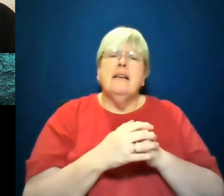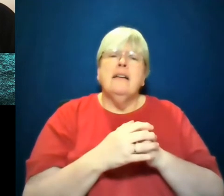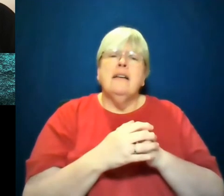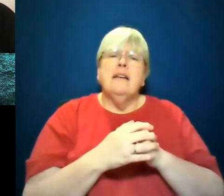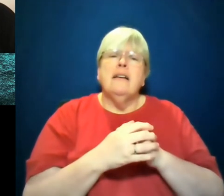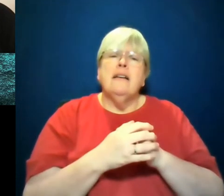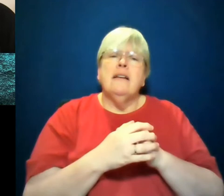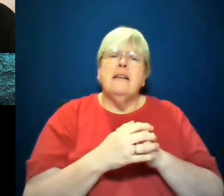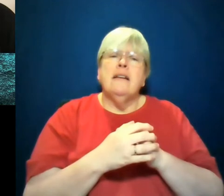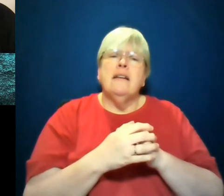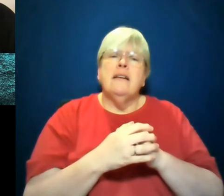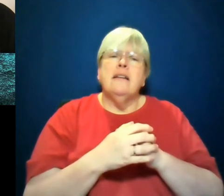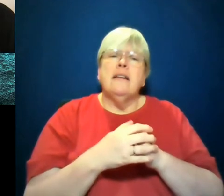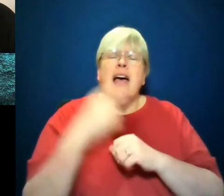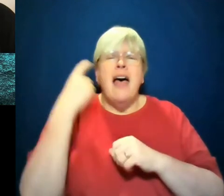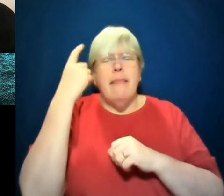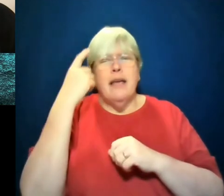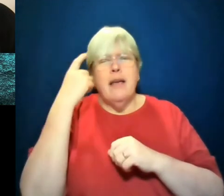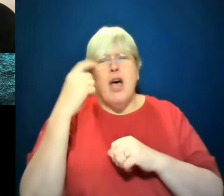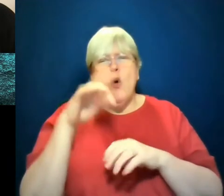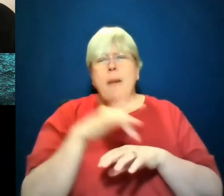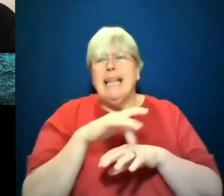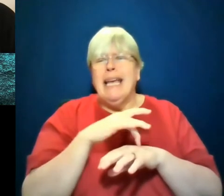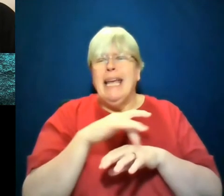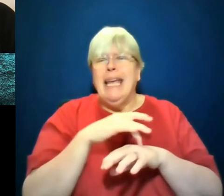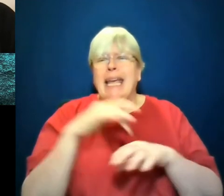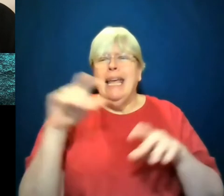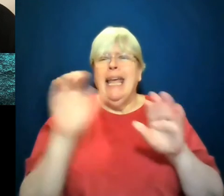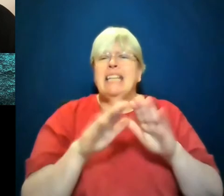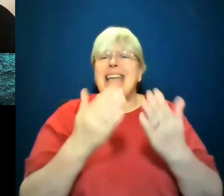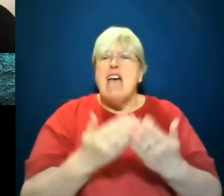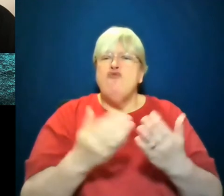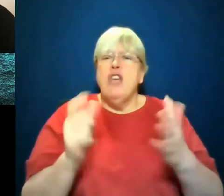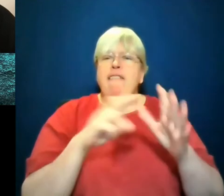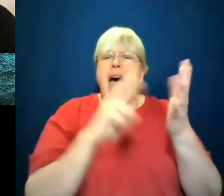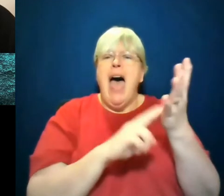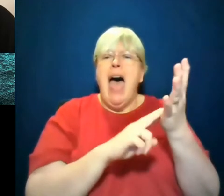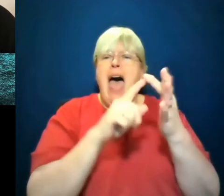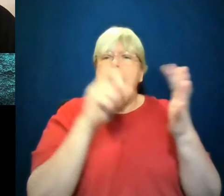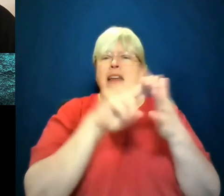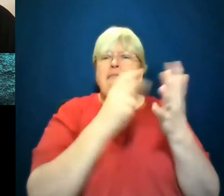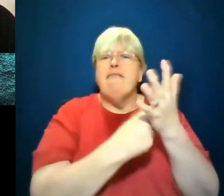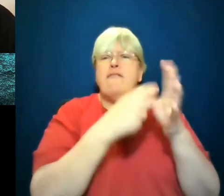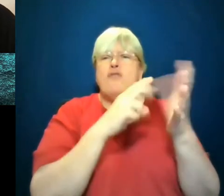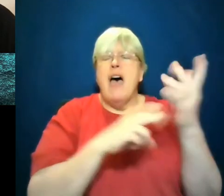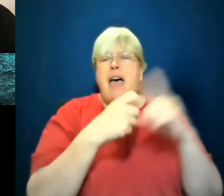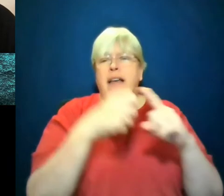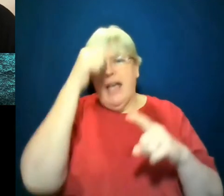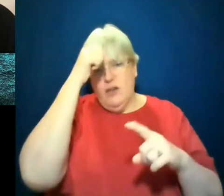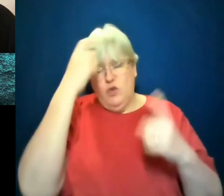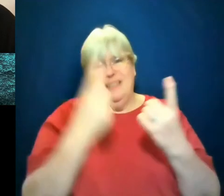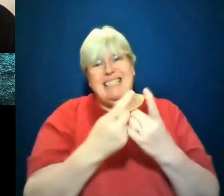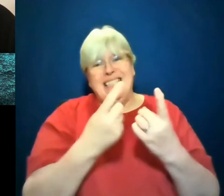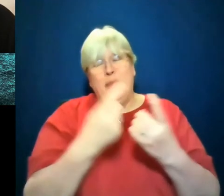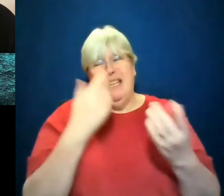it makes me think of the play, the diary of Anne Frank. And I know I'm going to say something that has been contested that her